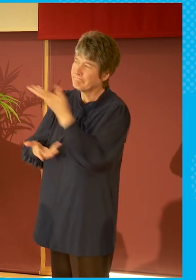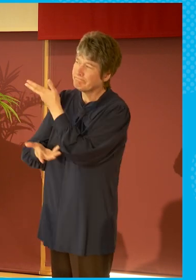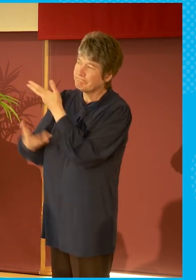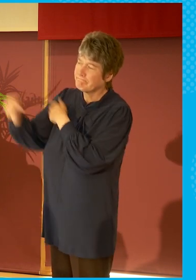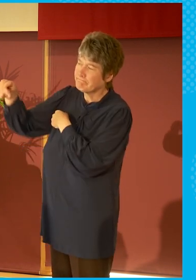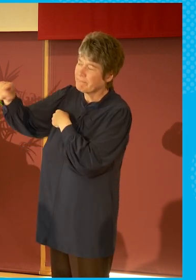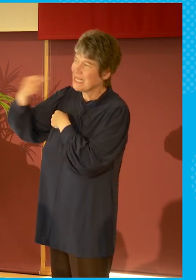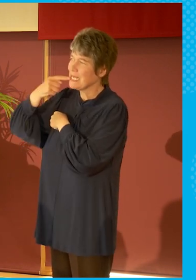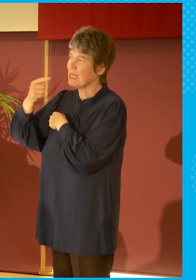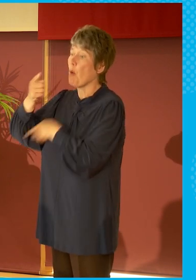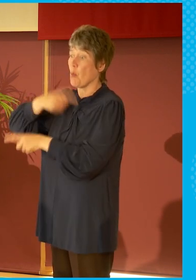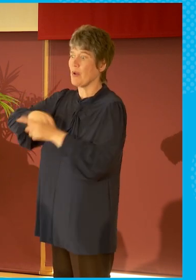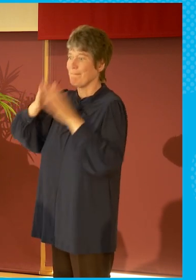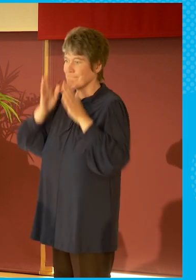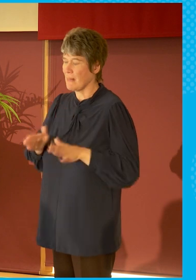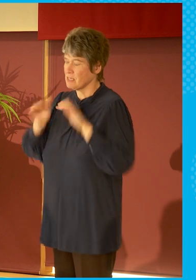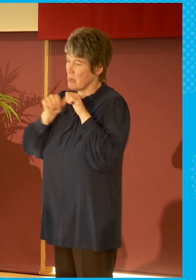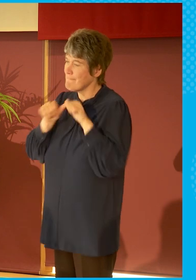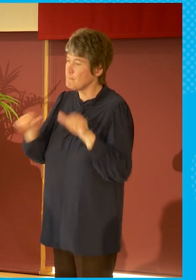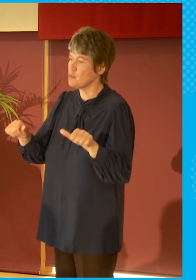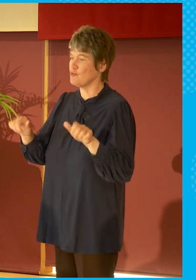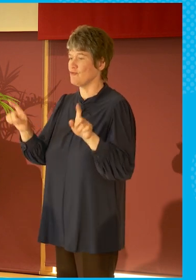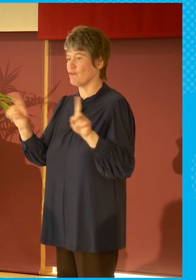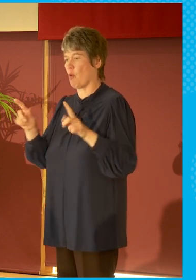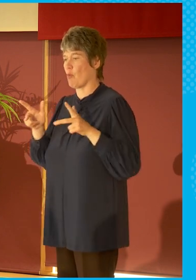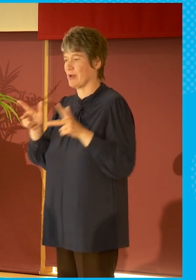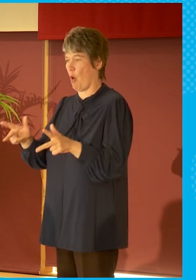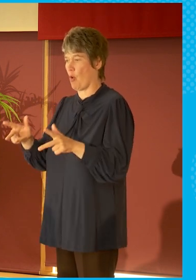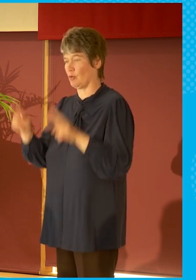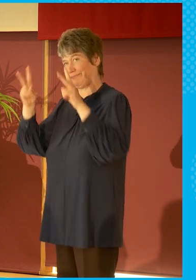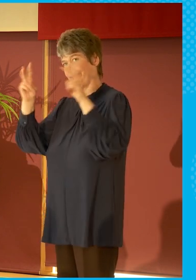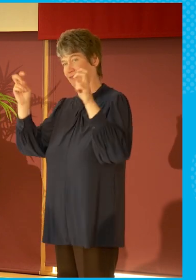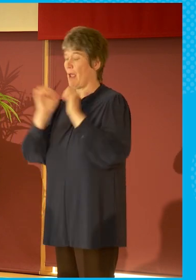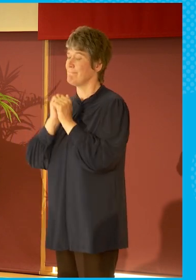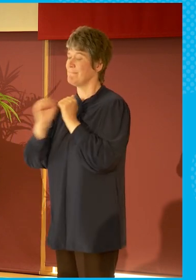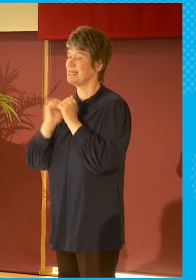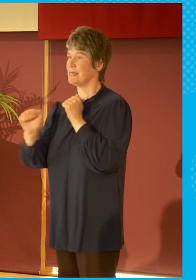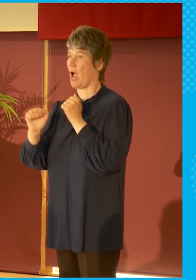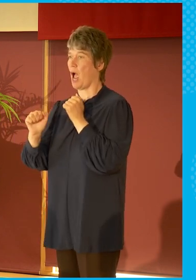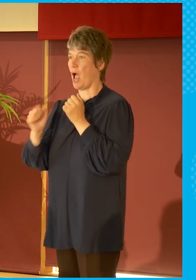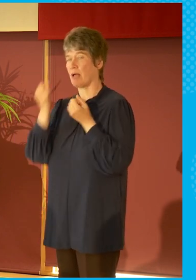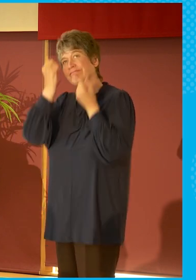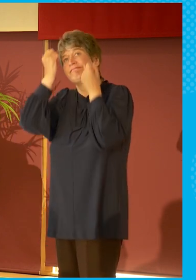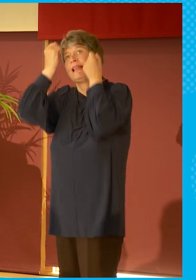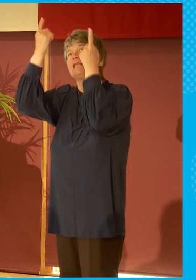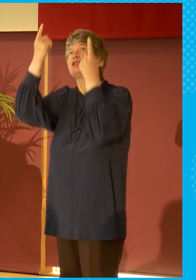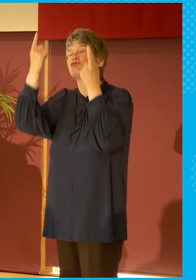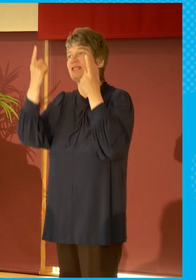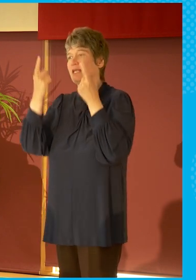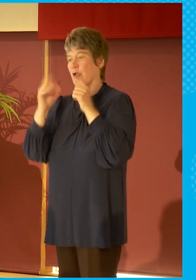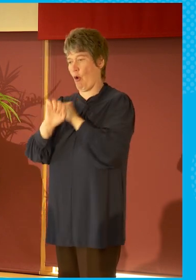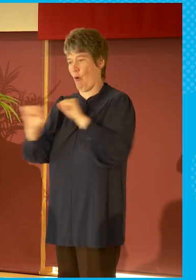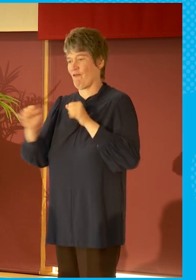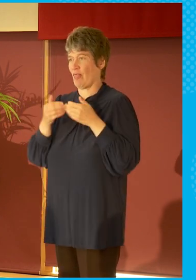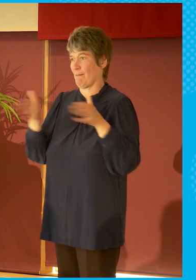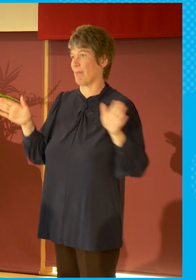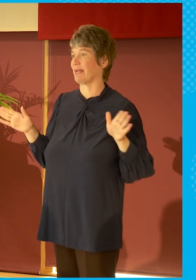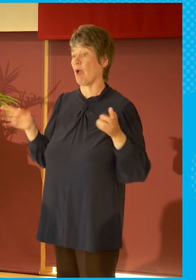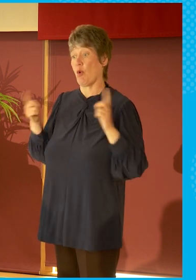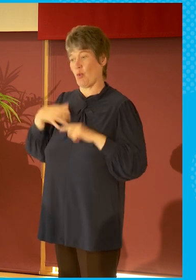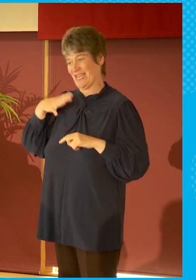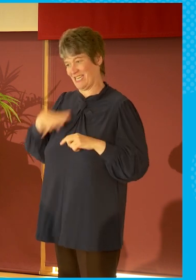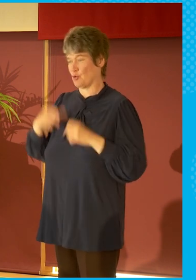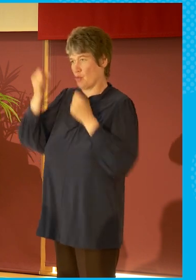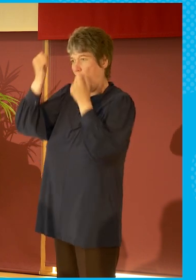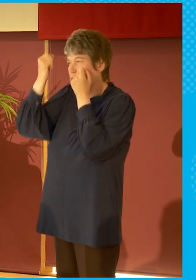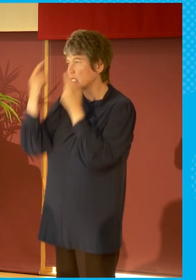to improve what's called the media literacy of the public. In other words, we need to understand what different media